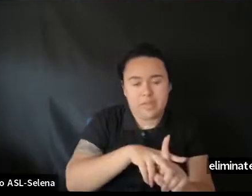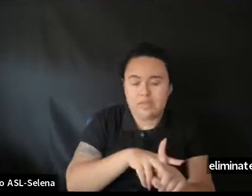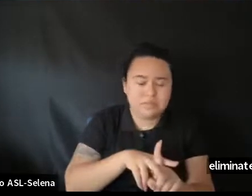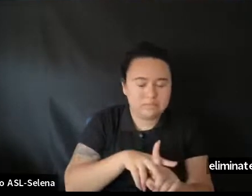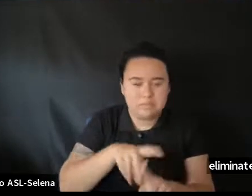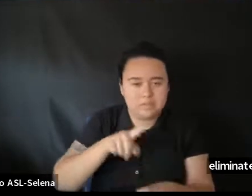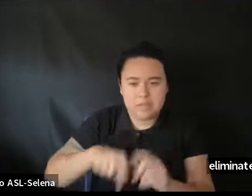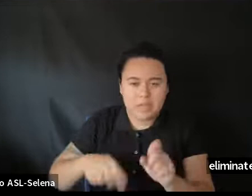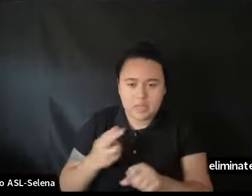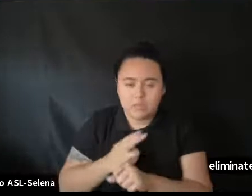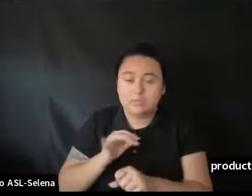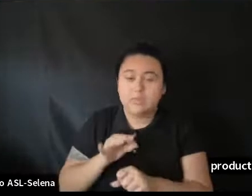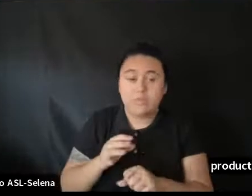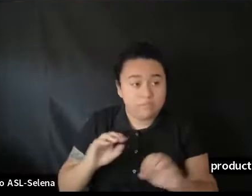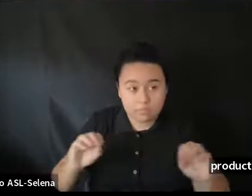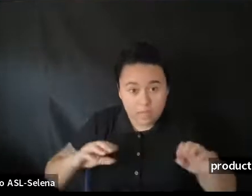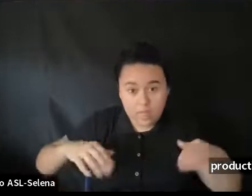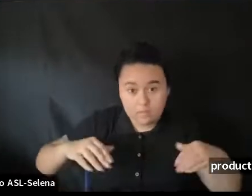Thank you. Cesar.